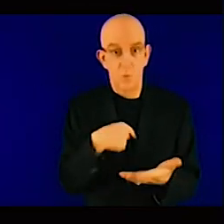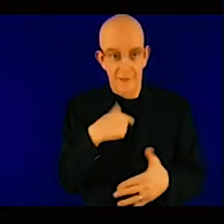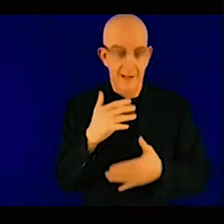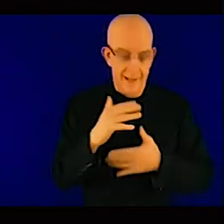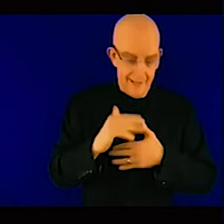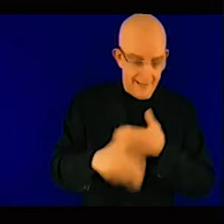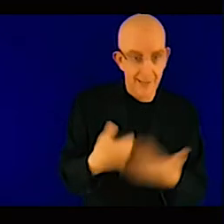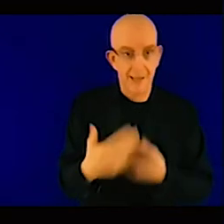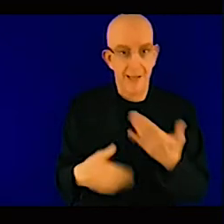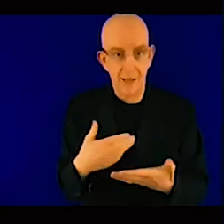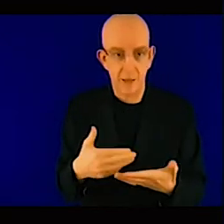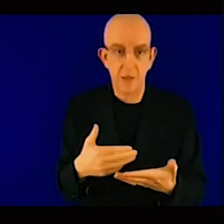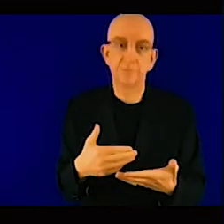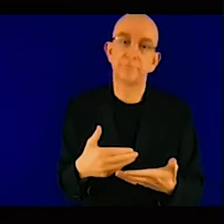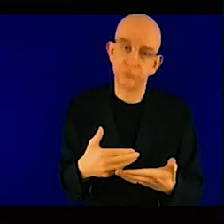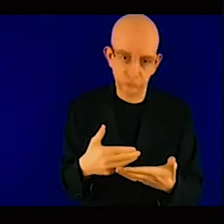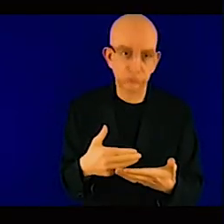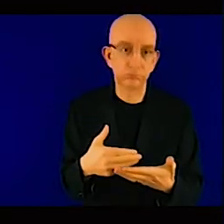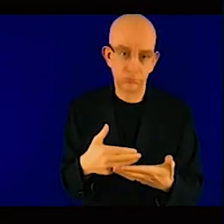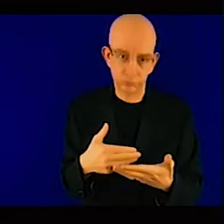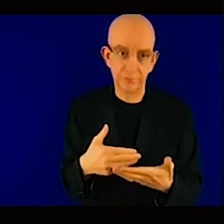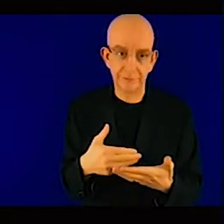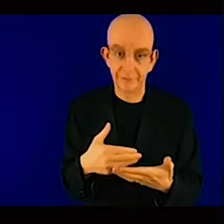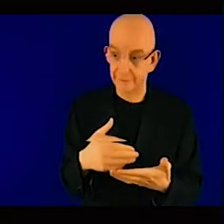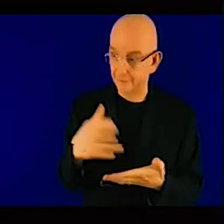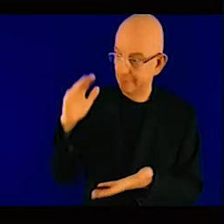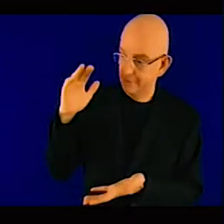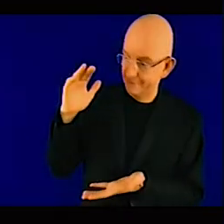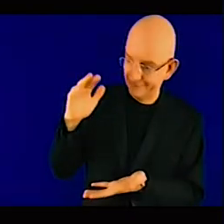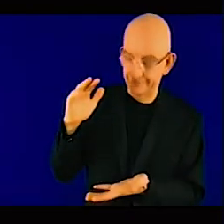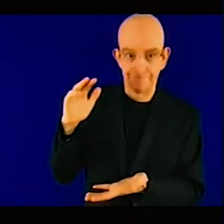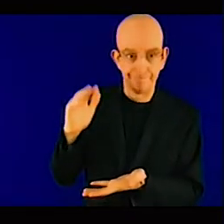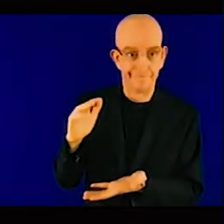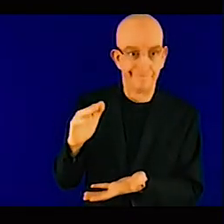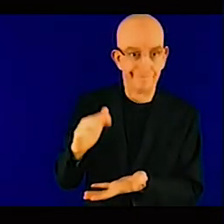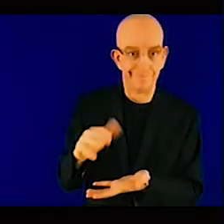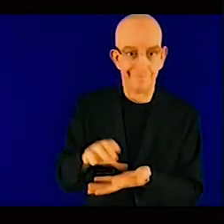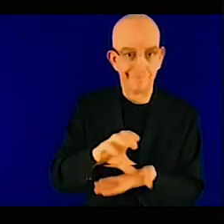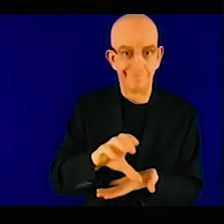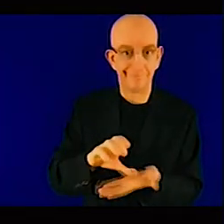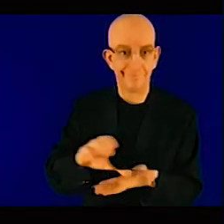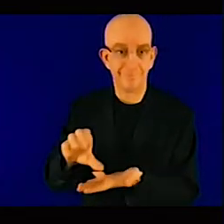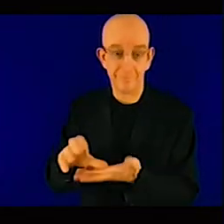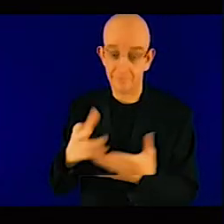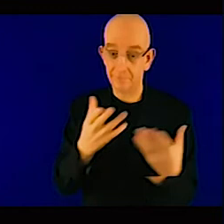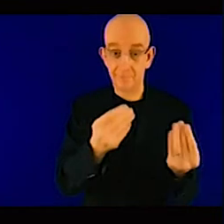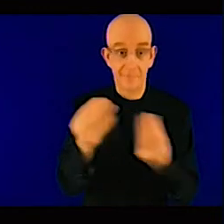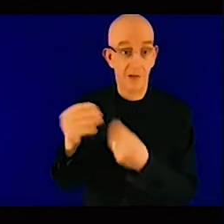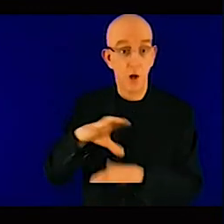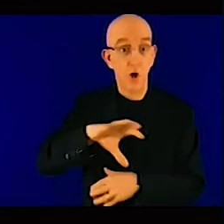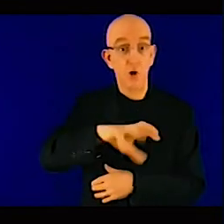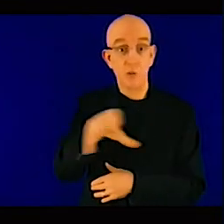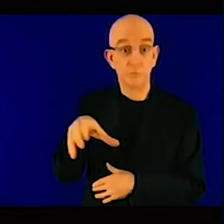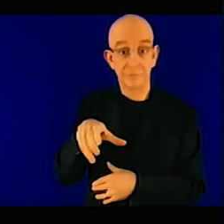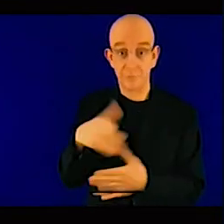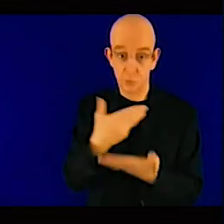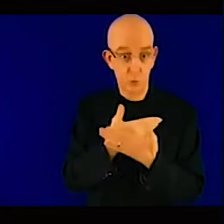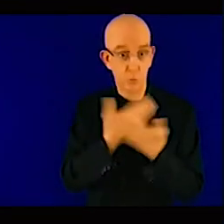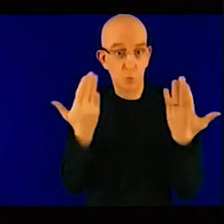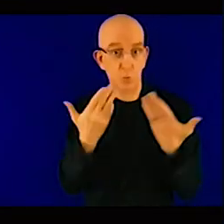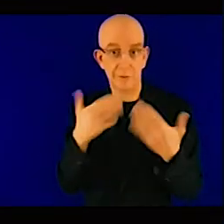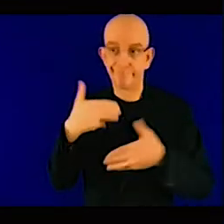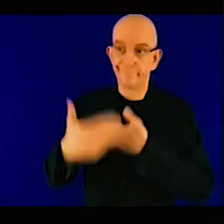countries, we don't have a system in place to absorb the financing and to